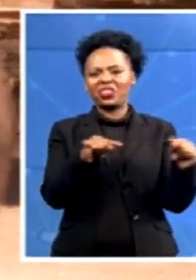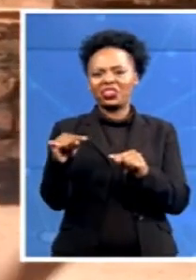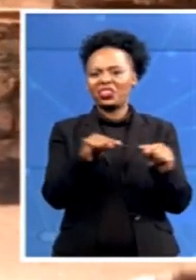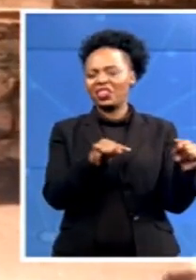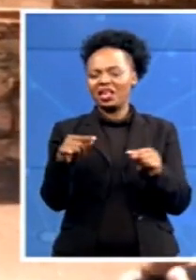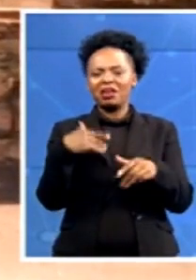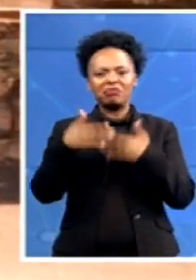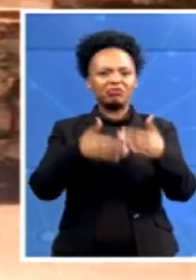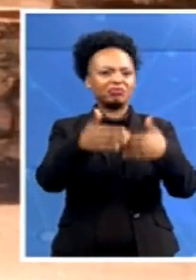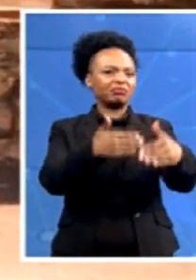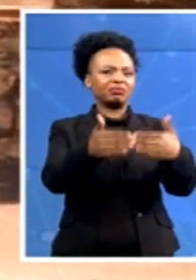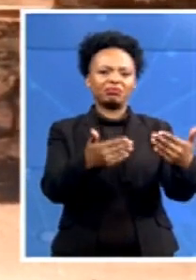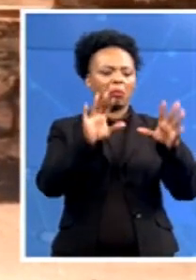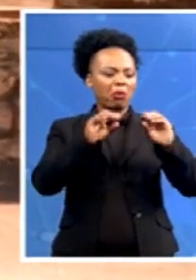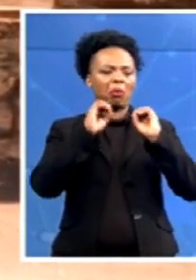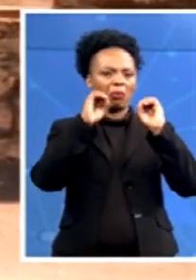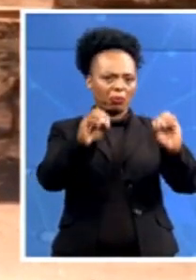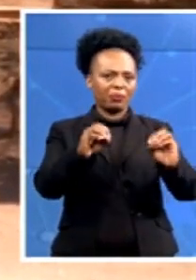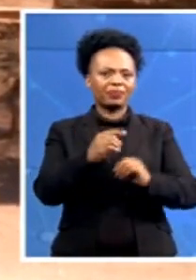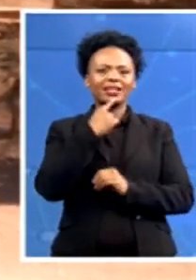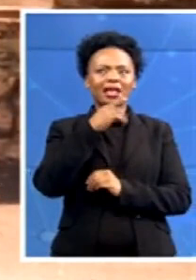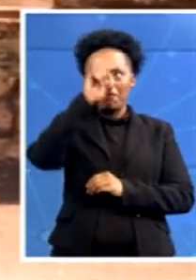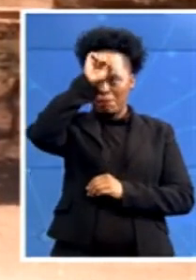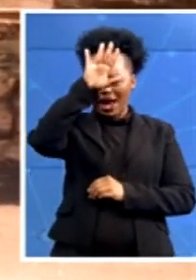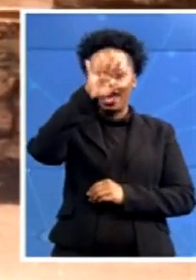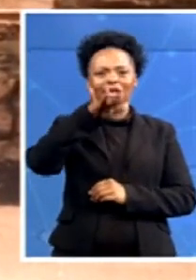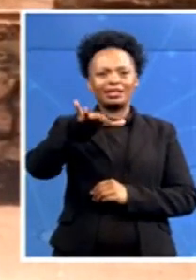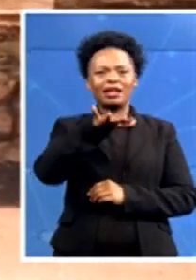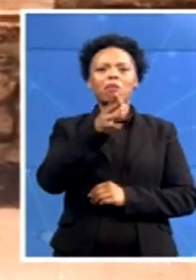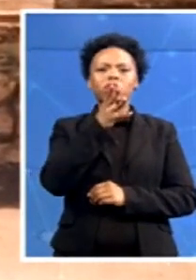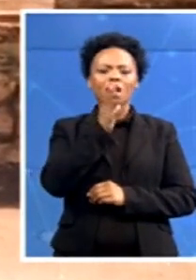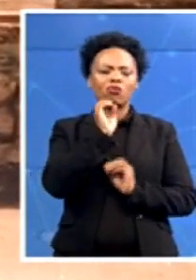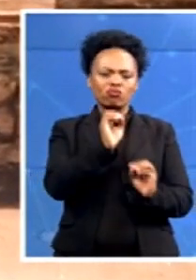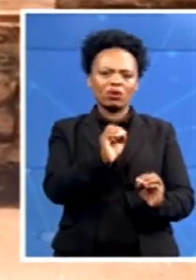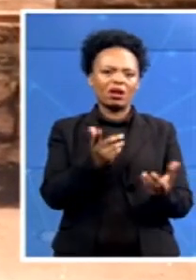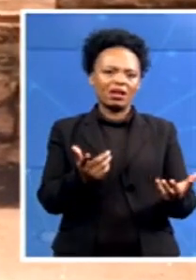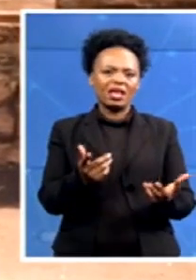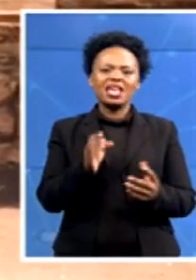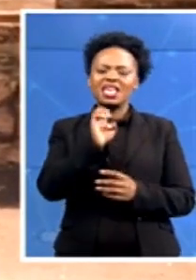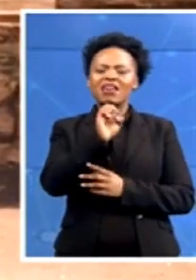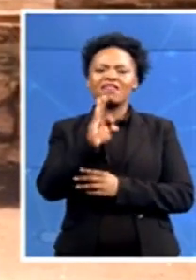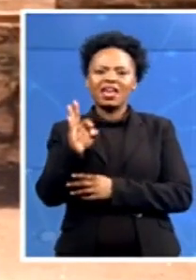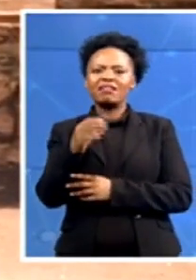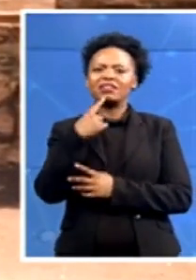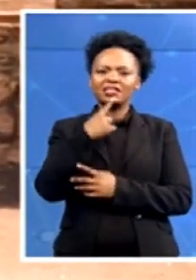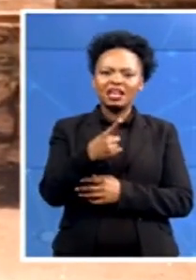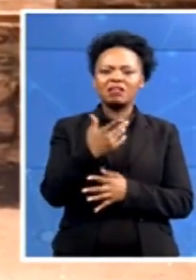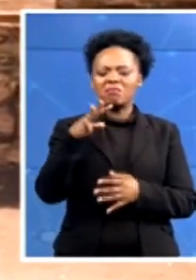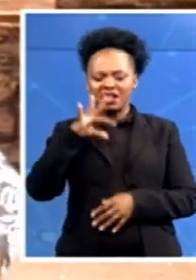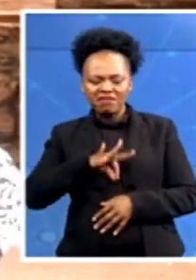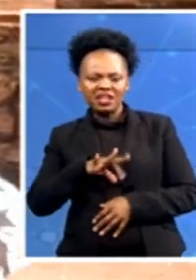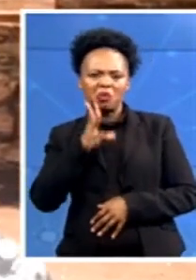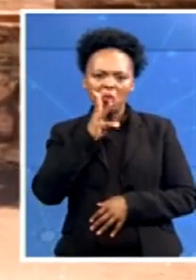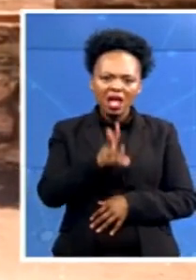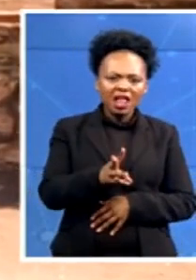this is a mining town. The EFF is forever talking about a beneficiation, ensuring that residents